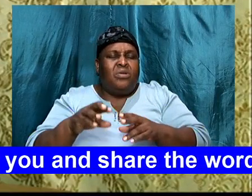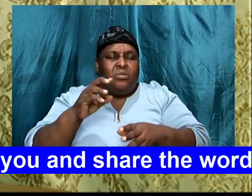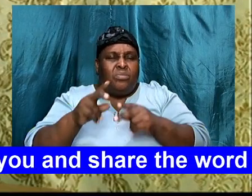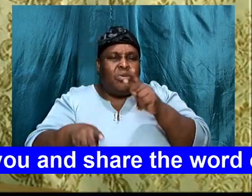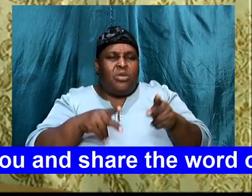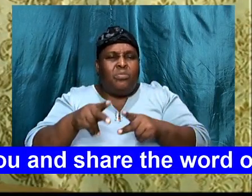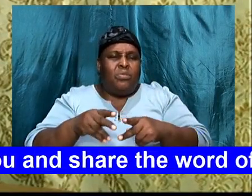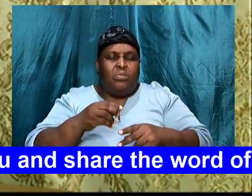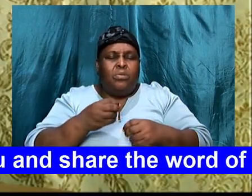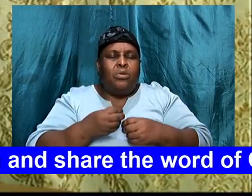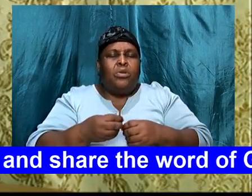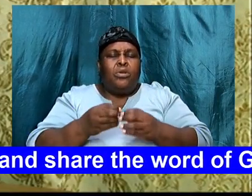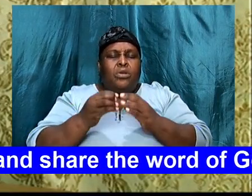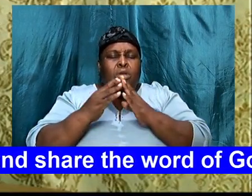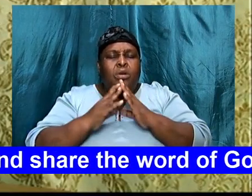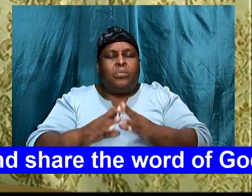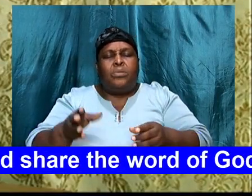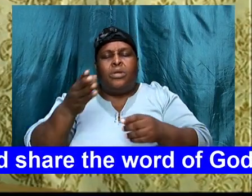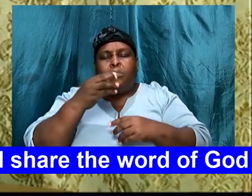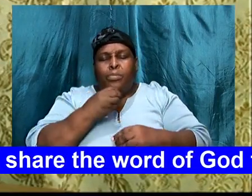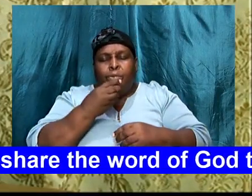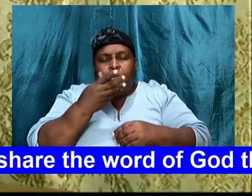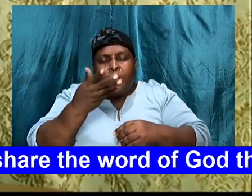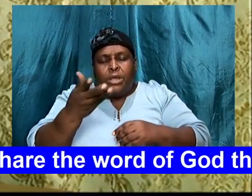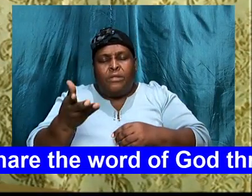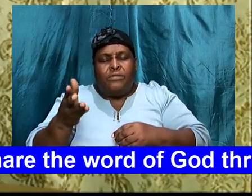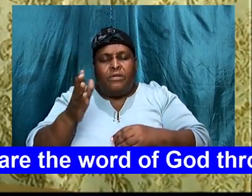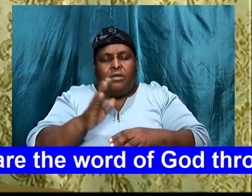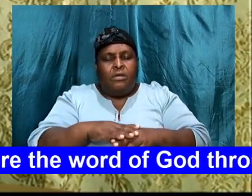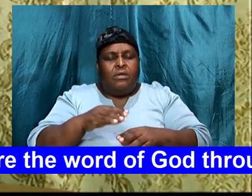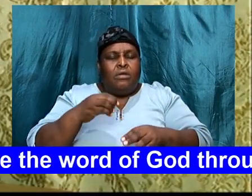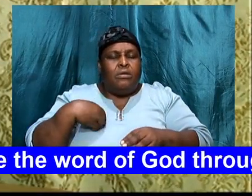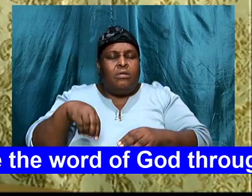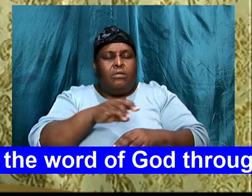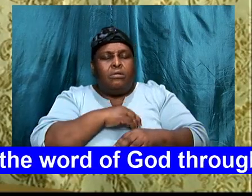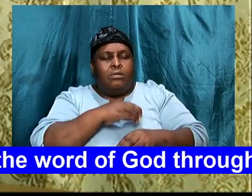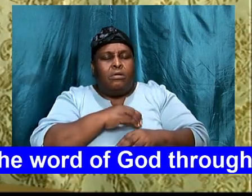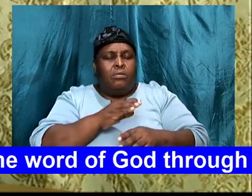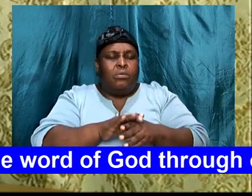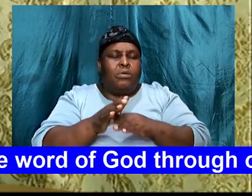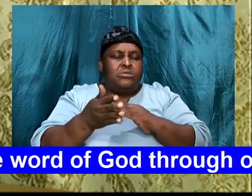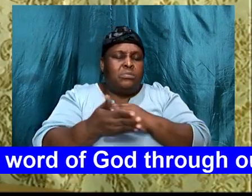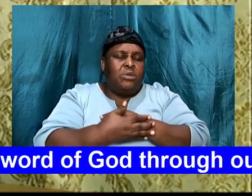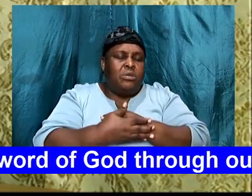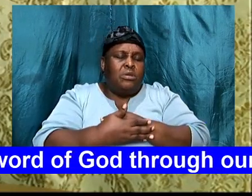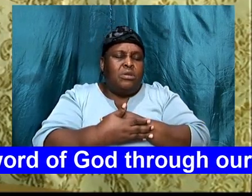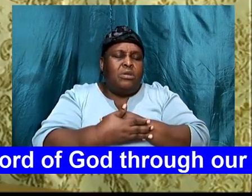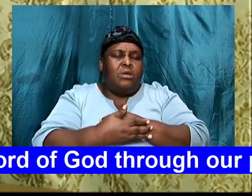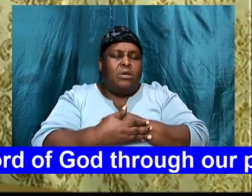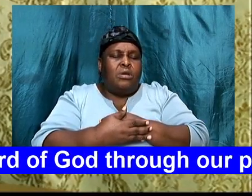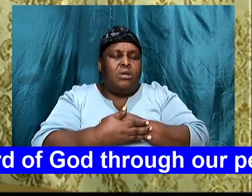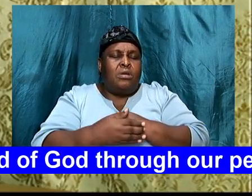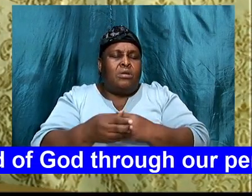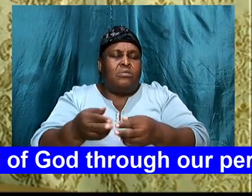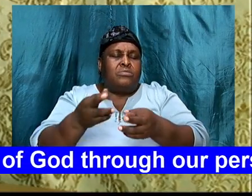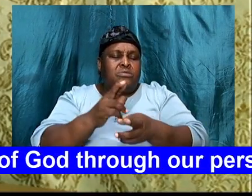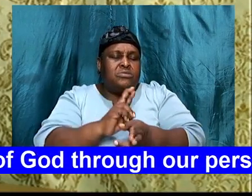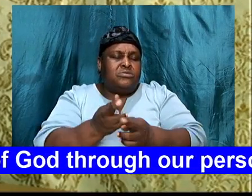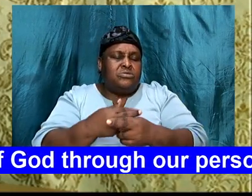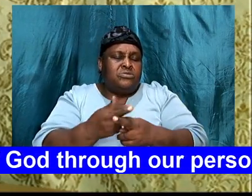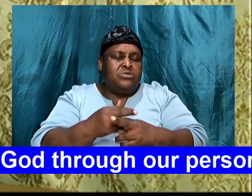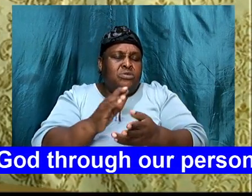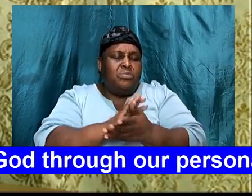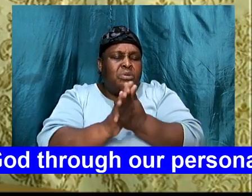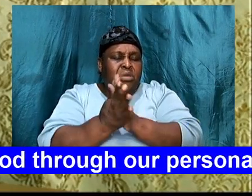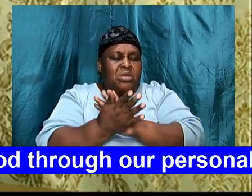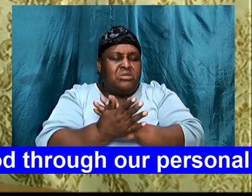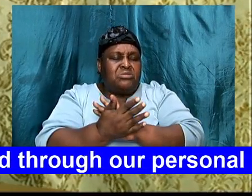upon our country again, great God, that you will restore, peace to our land, we pray, mighty God, that the crime and violence, we